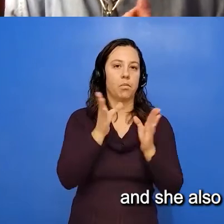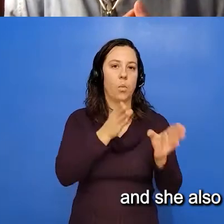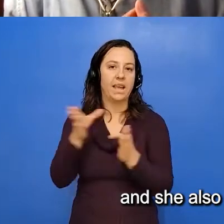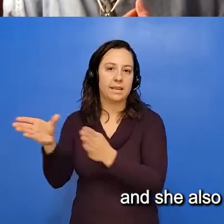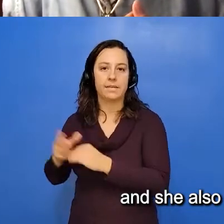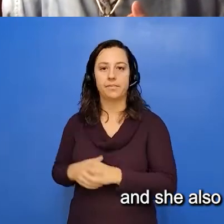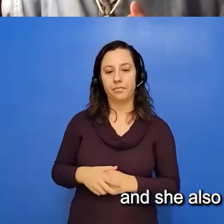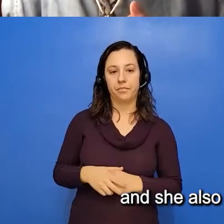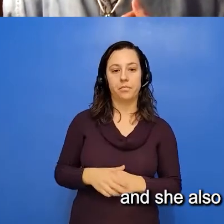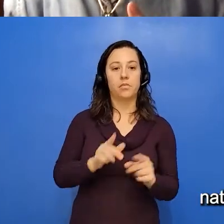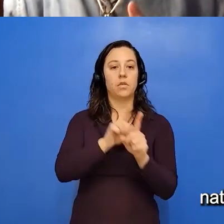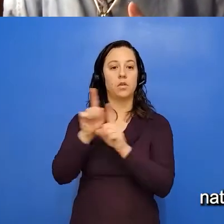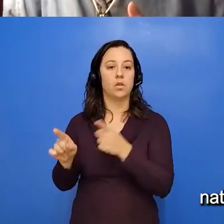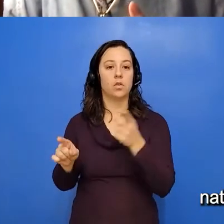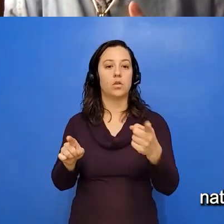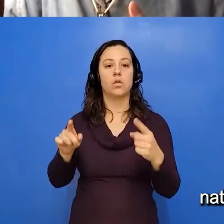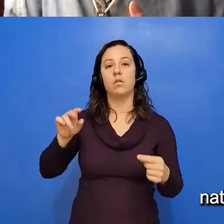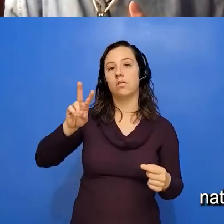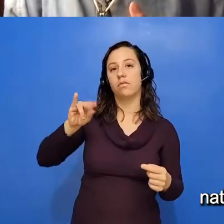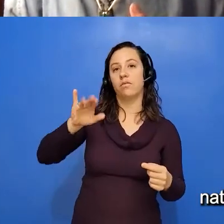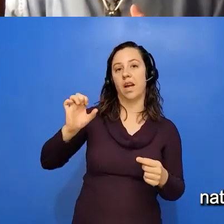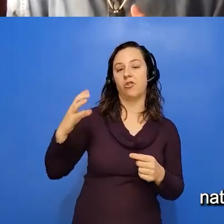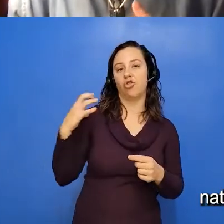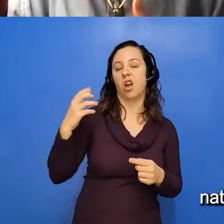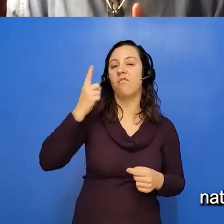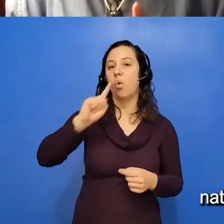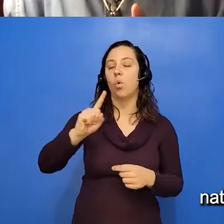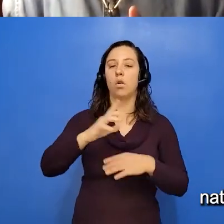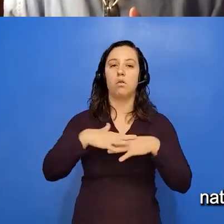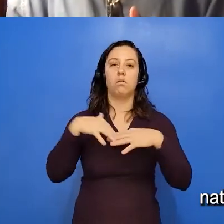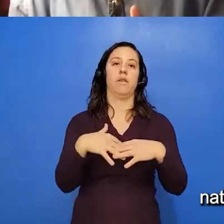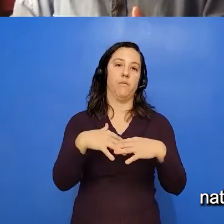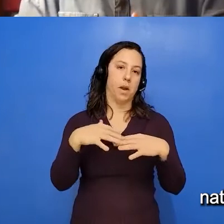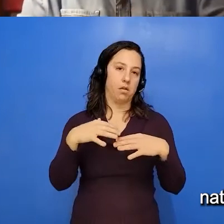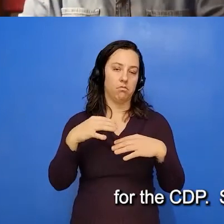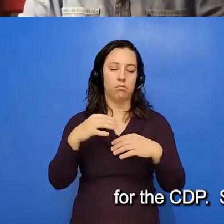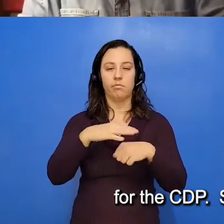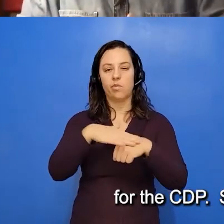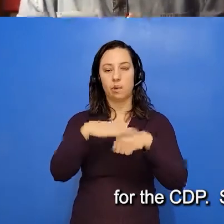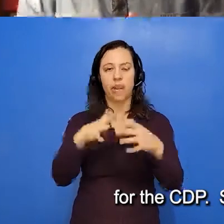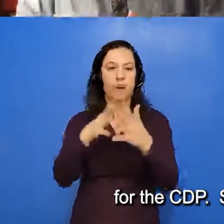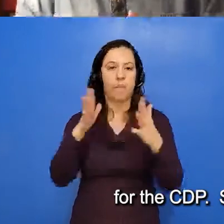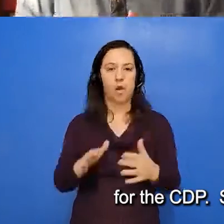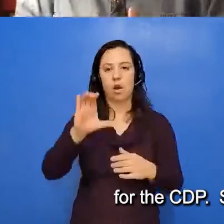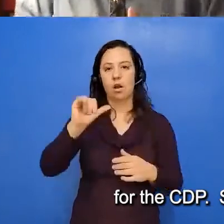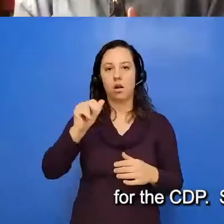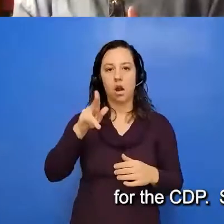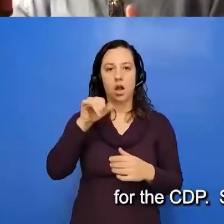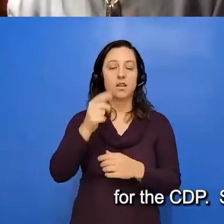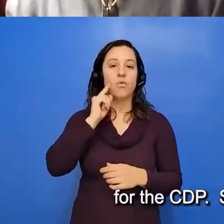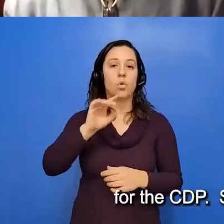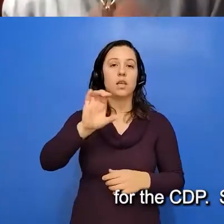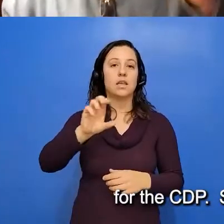also serves as the vice chair for the Native American Caucus for the CDP. Jolie Dr.